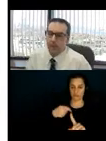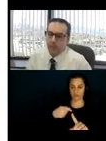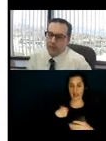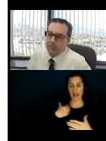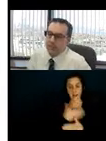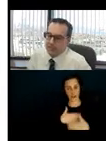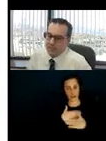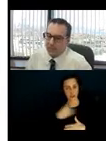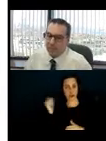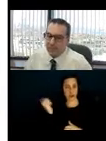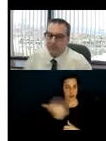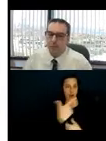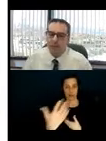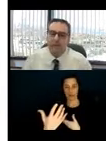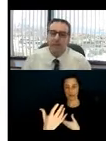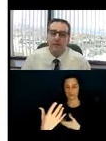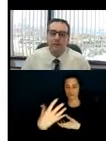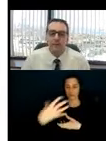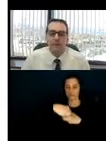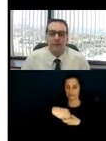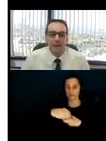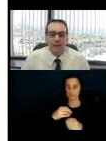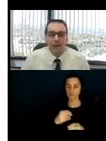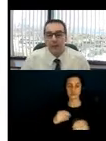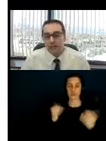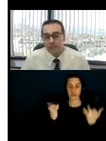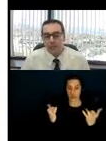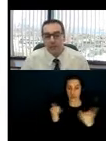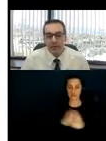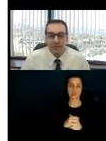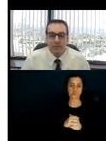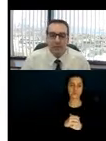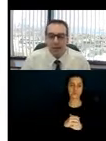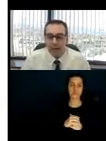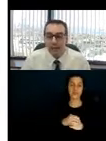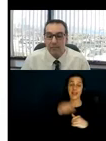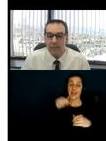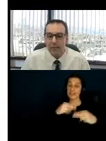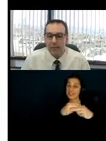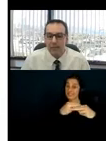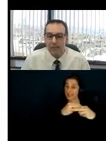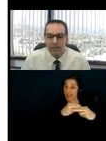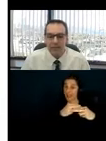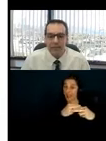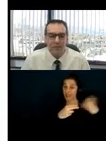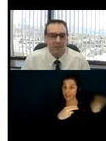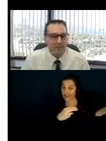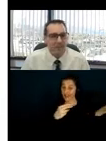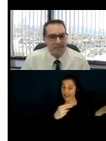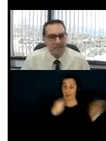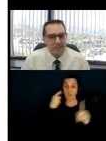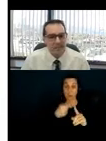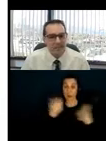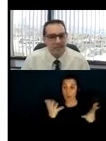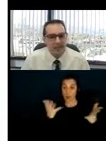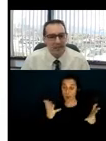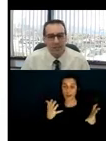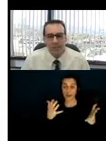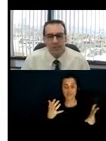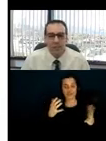are, I've included this slide as a reminder of, at least for me, how much I love dining out in all the favorite restaurants.